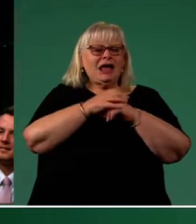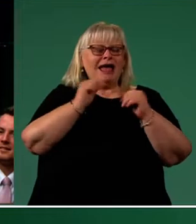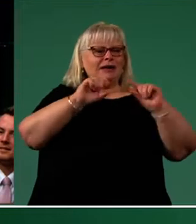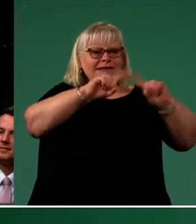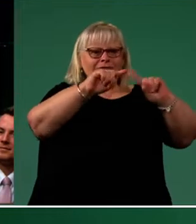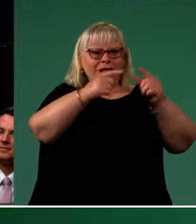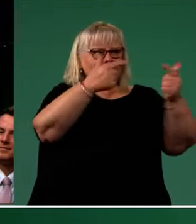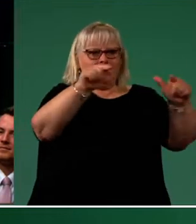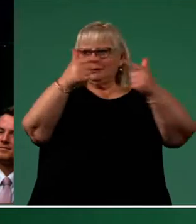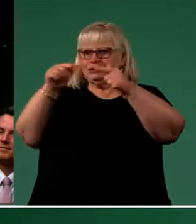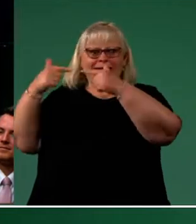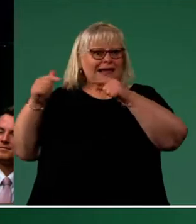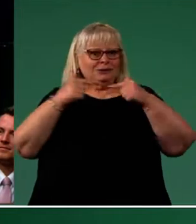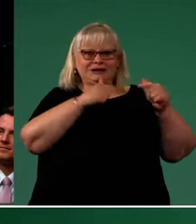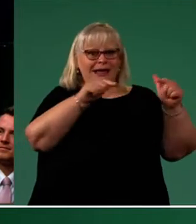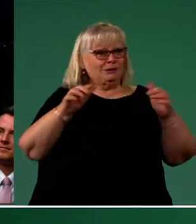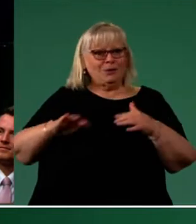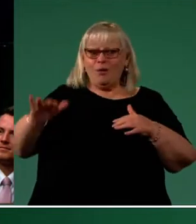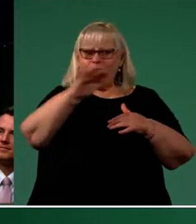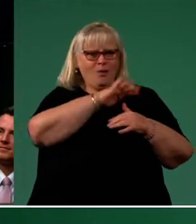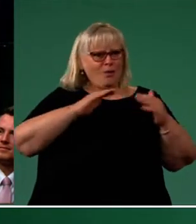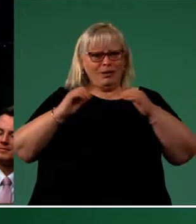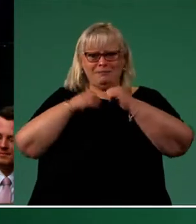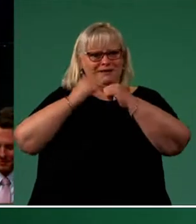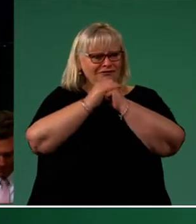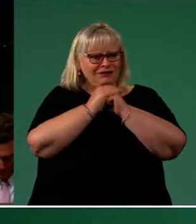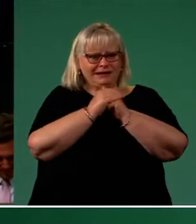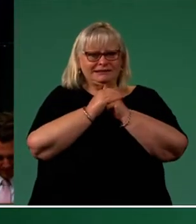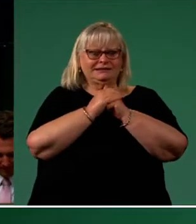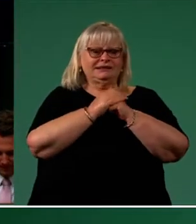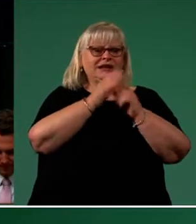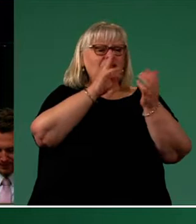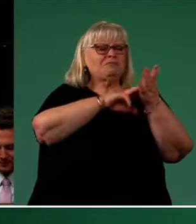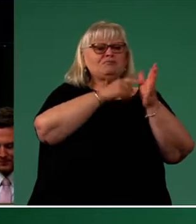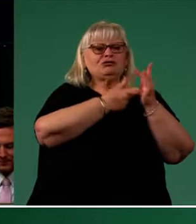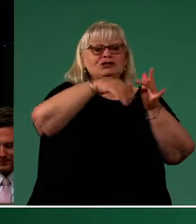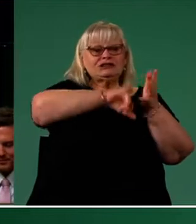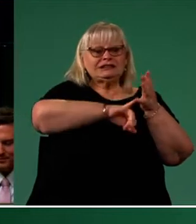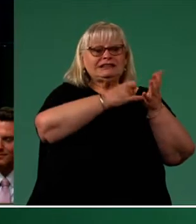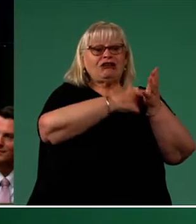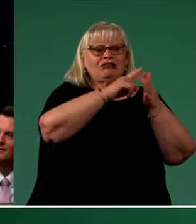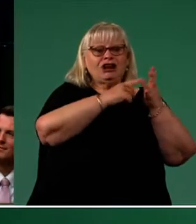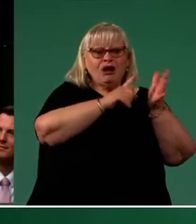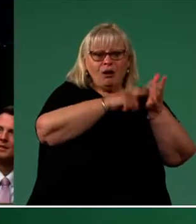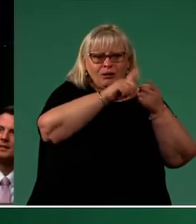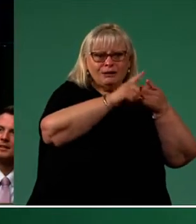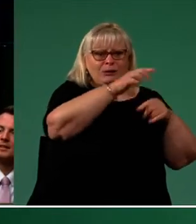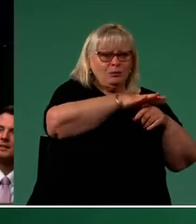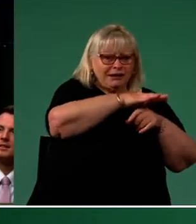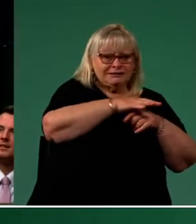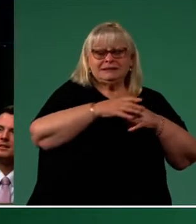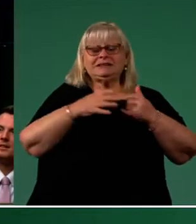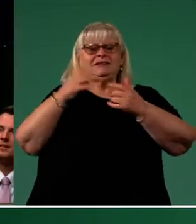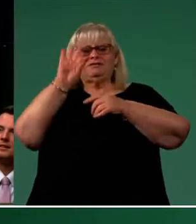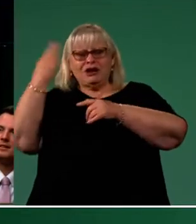different language was spoken in nearly every setting. Mauritian Creole in one room, French and English in the other, Cantonese and Mandarin at a